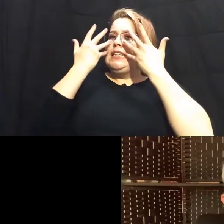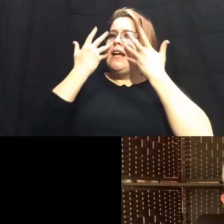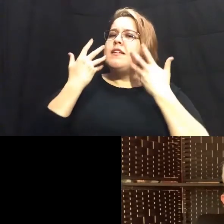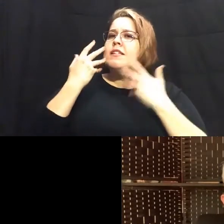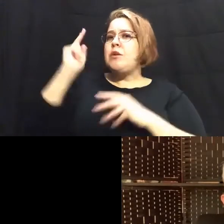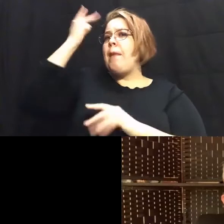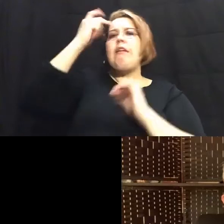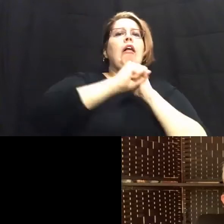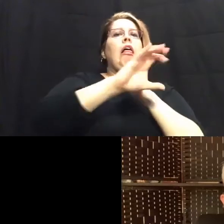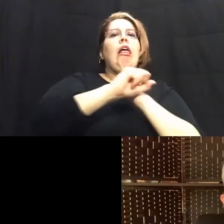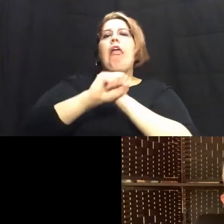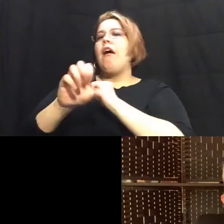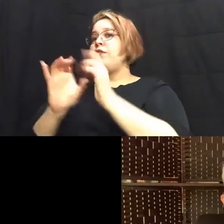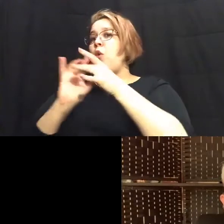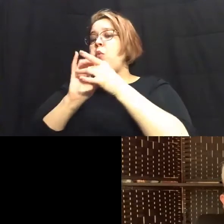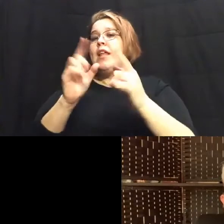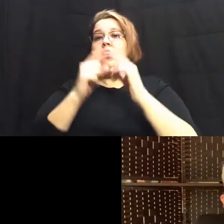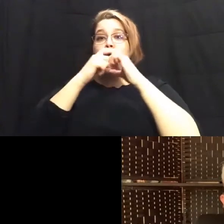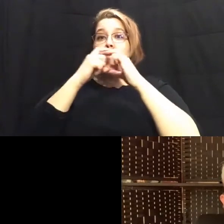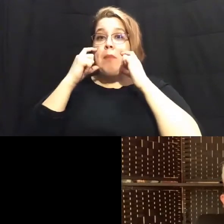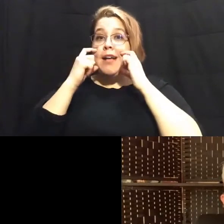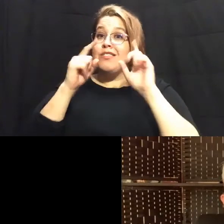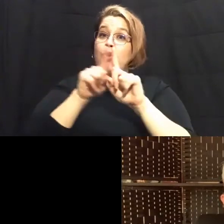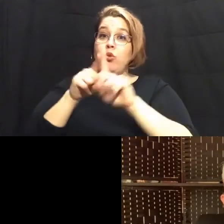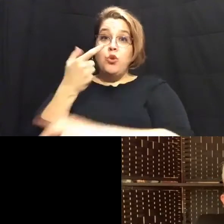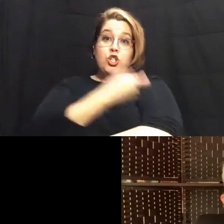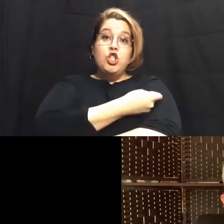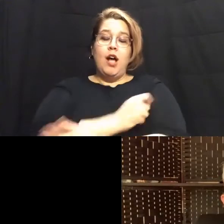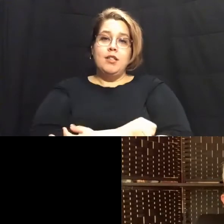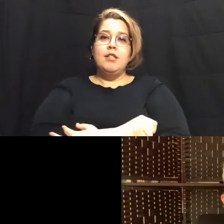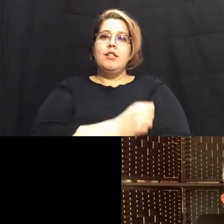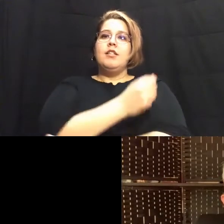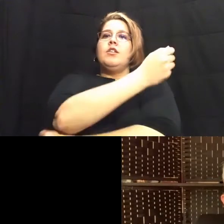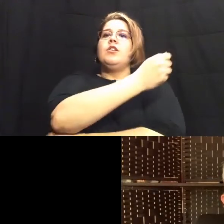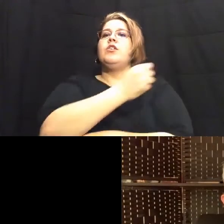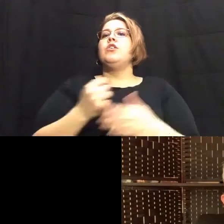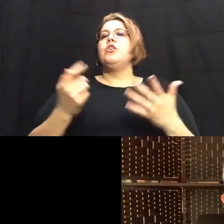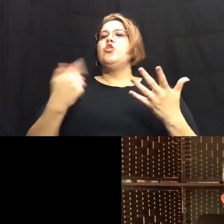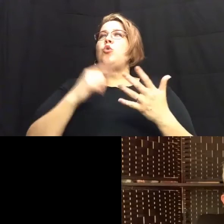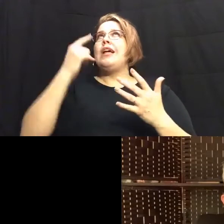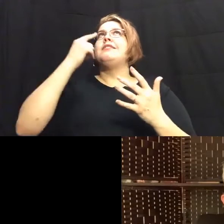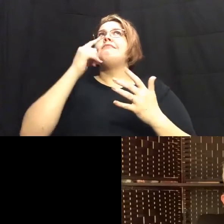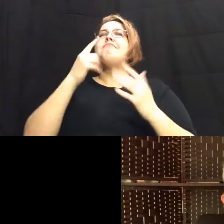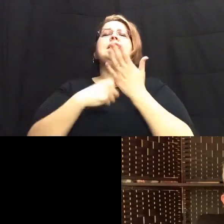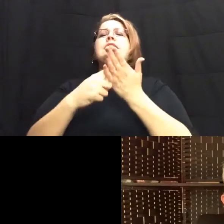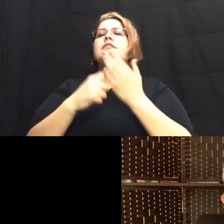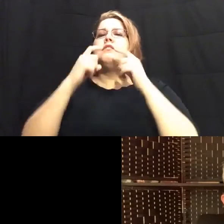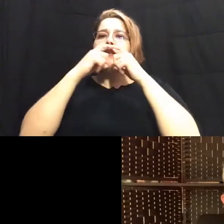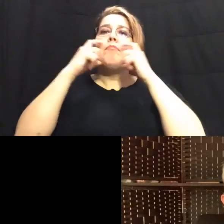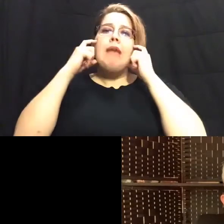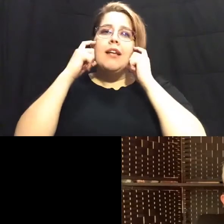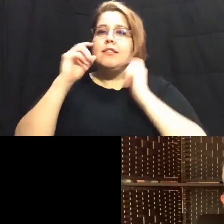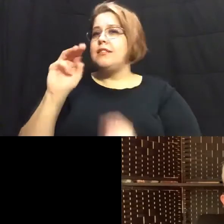of masks and vaccines so let's take the issue of masks for a second um